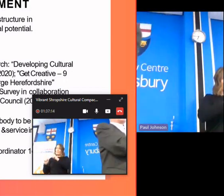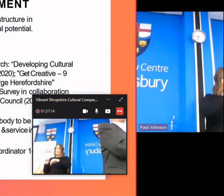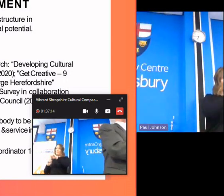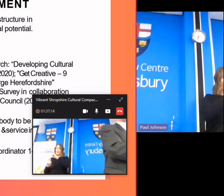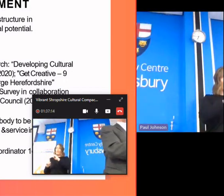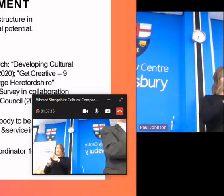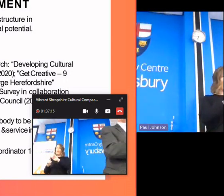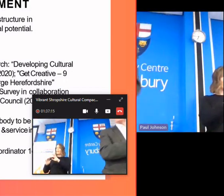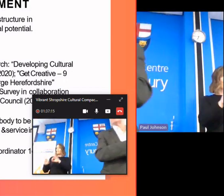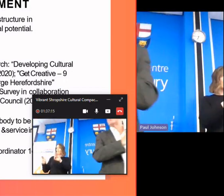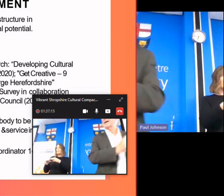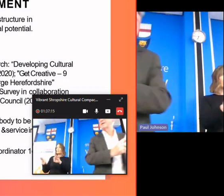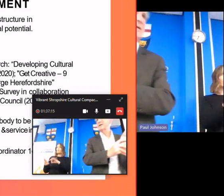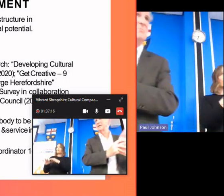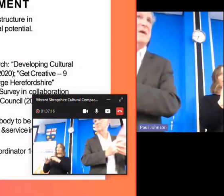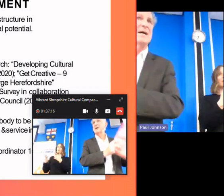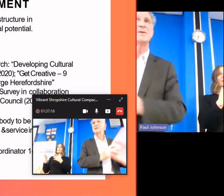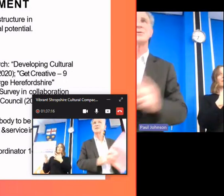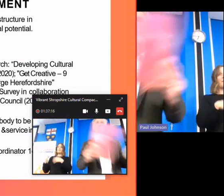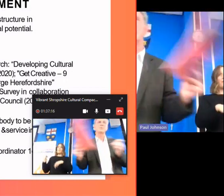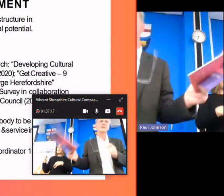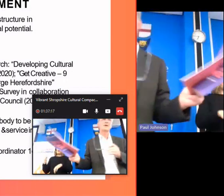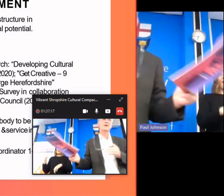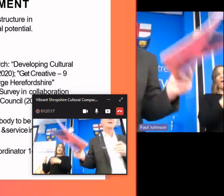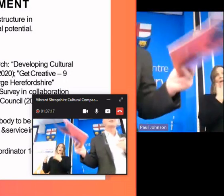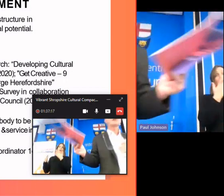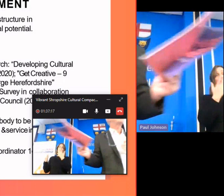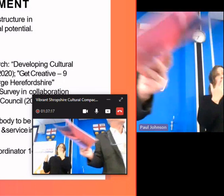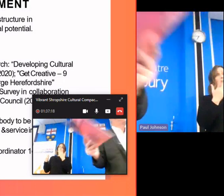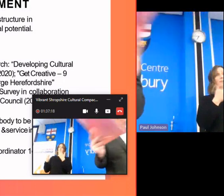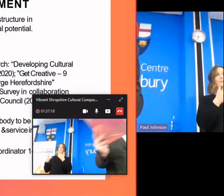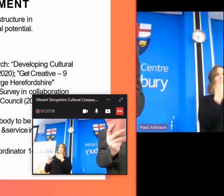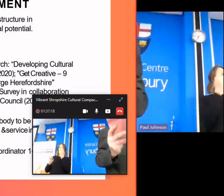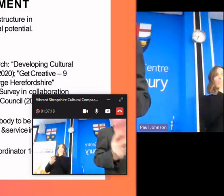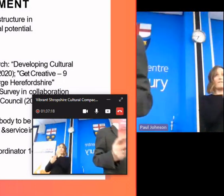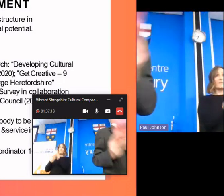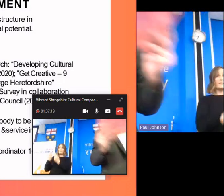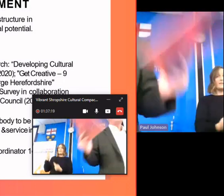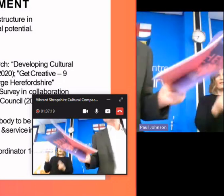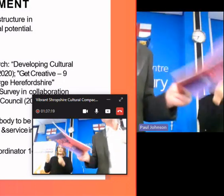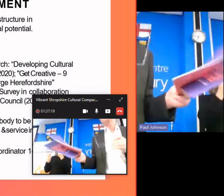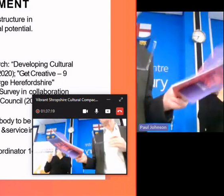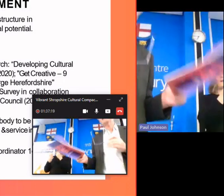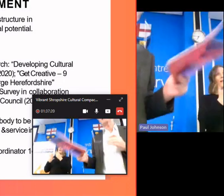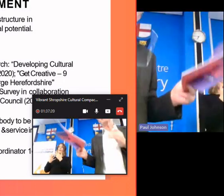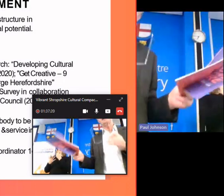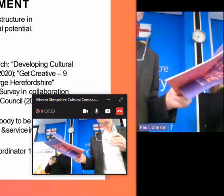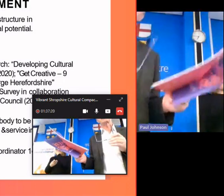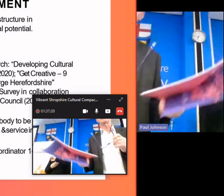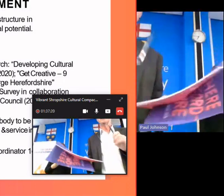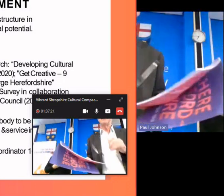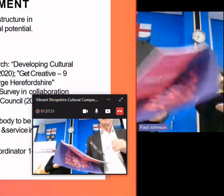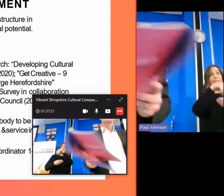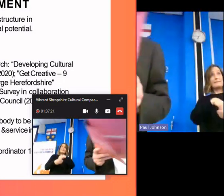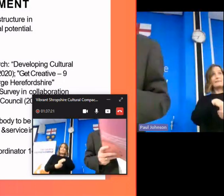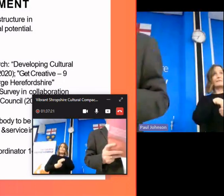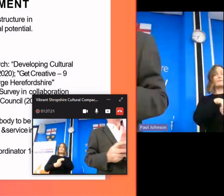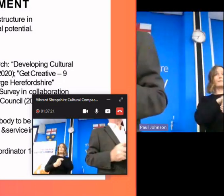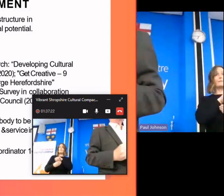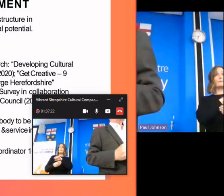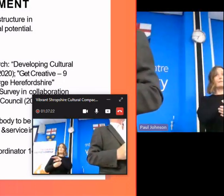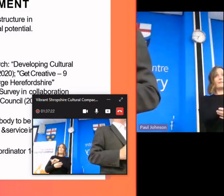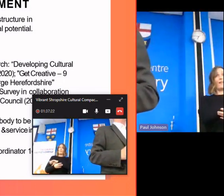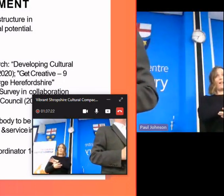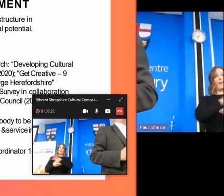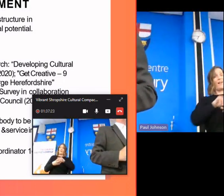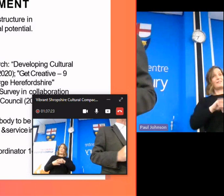um as musicians and band in bands or whether they be graphic designers really can play their part they can invent